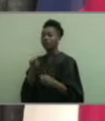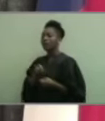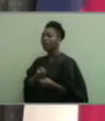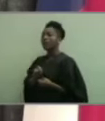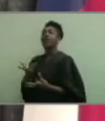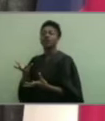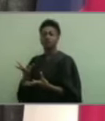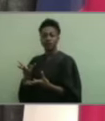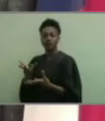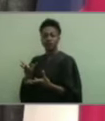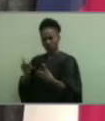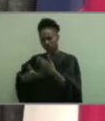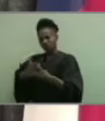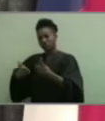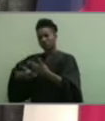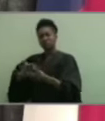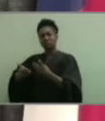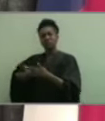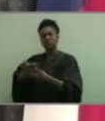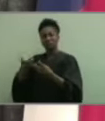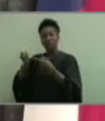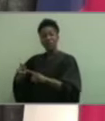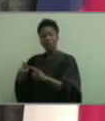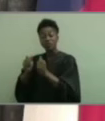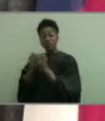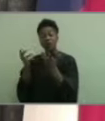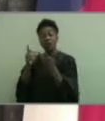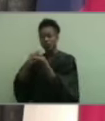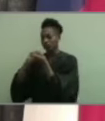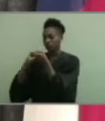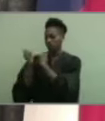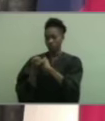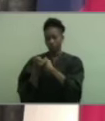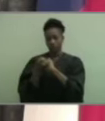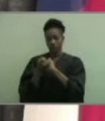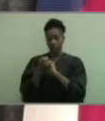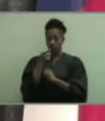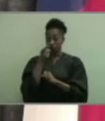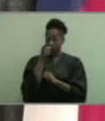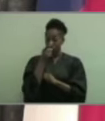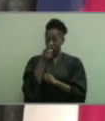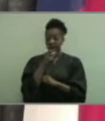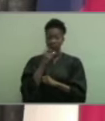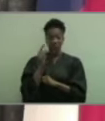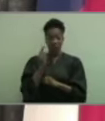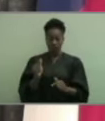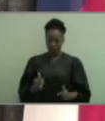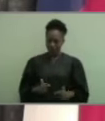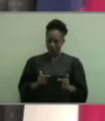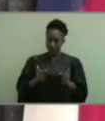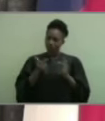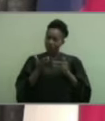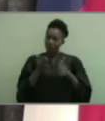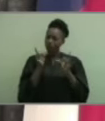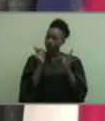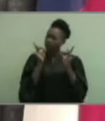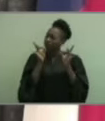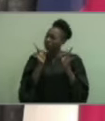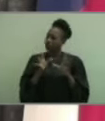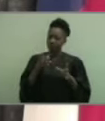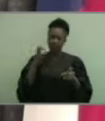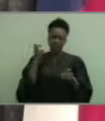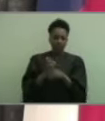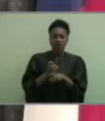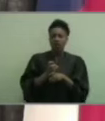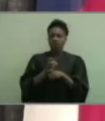rarely happens without change. And you have not only survived very difficult situations, but